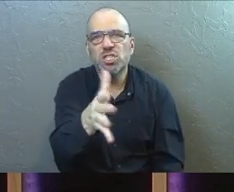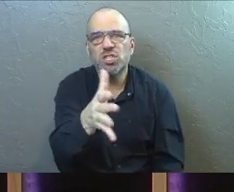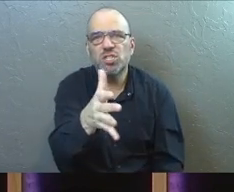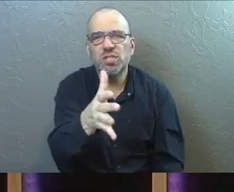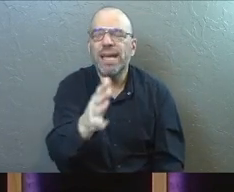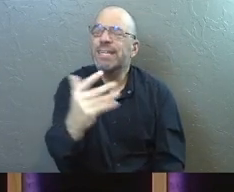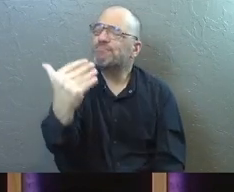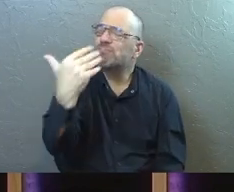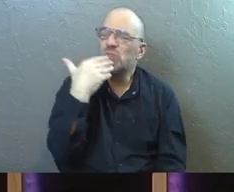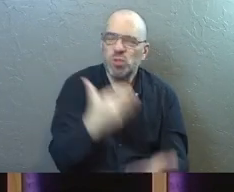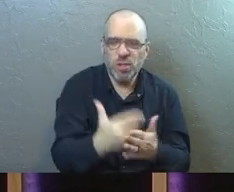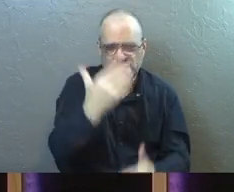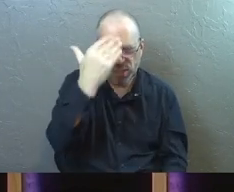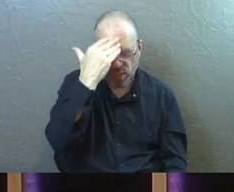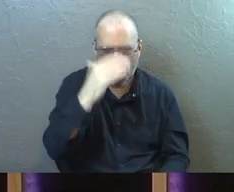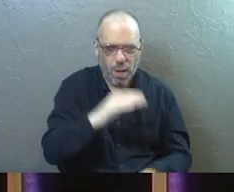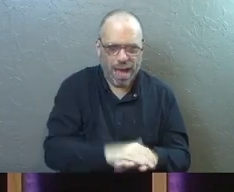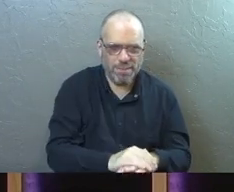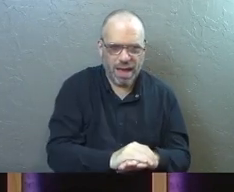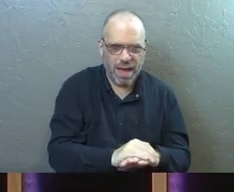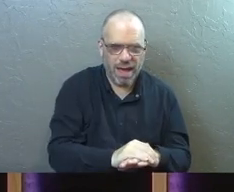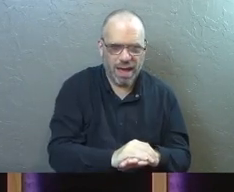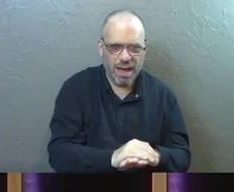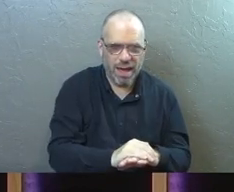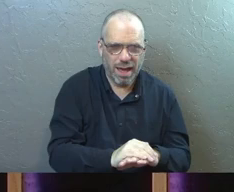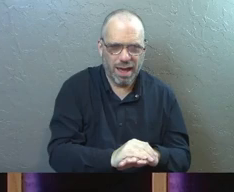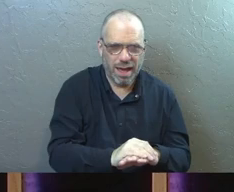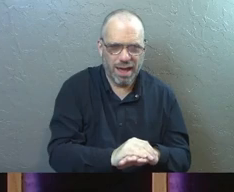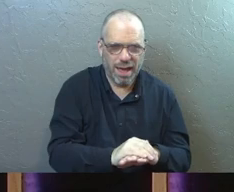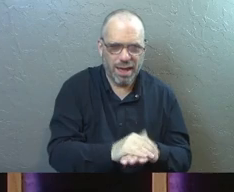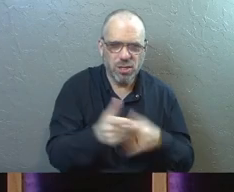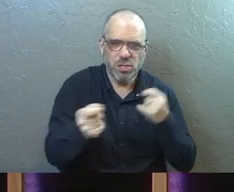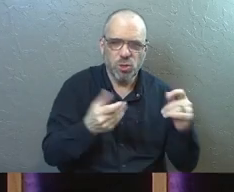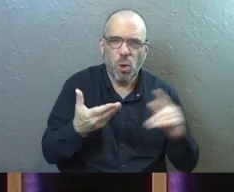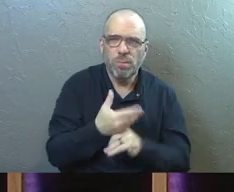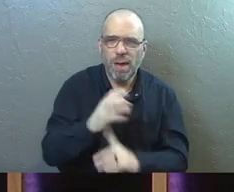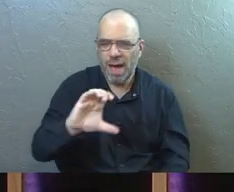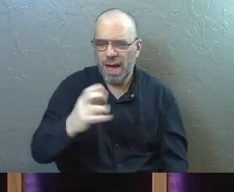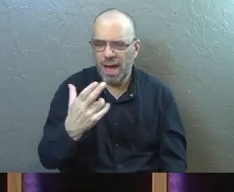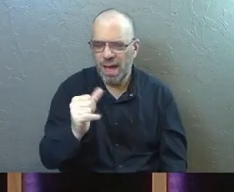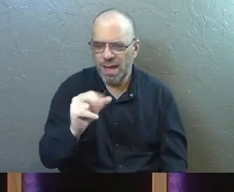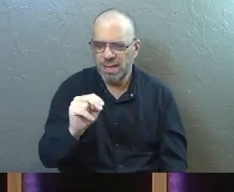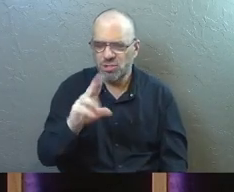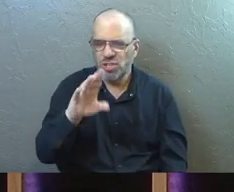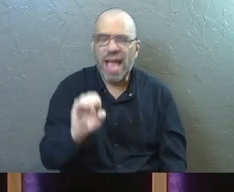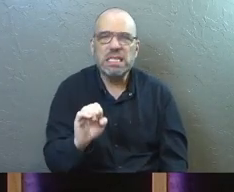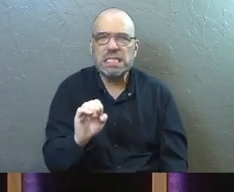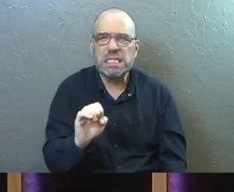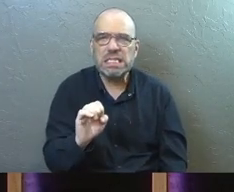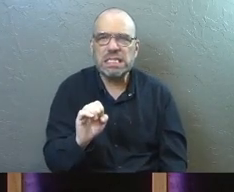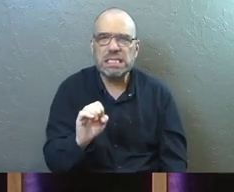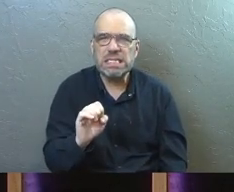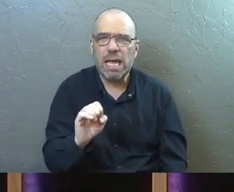It's great to know that we are not victims of chance and that our lives are not out of control. That's the testimony of scripture.